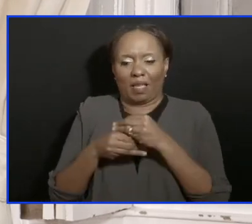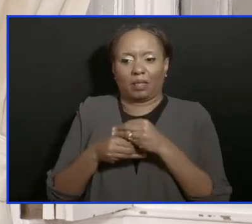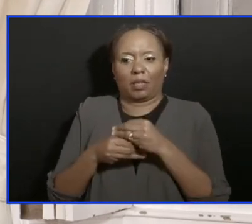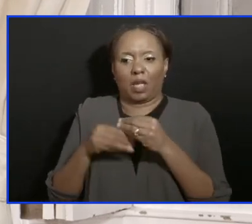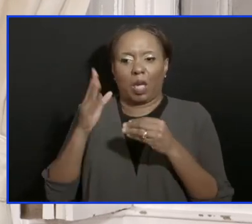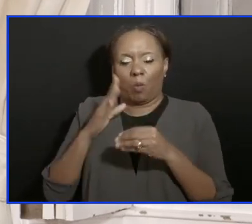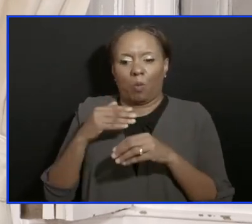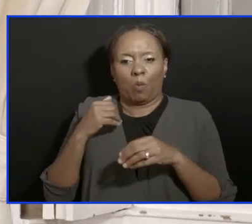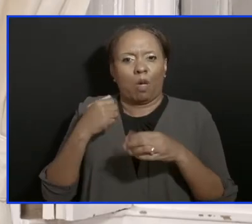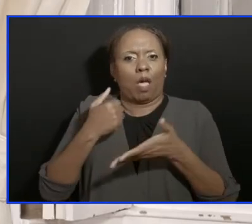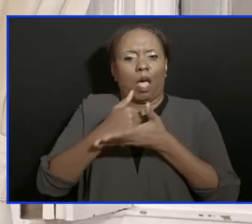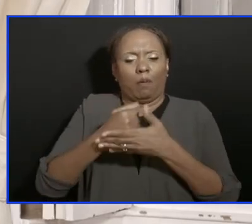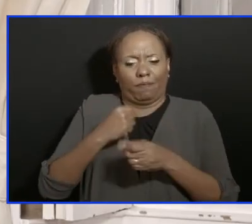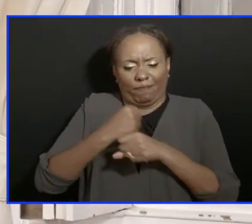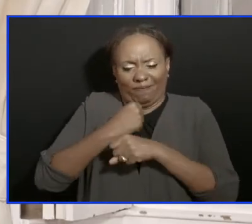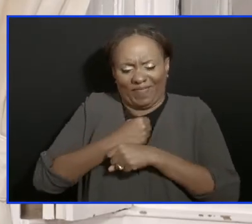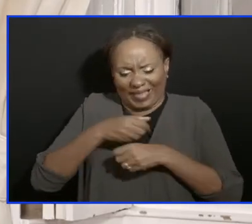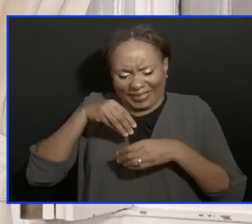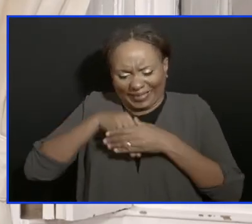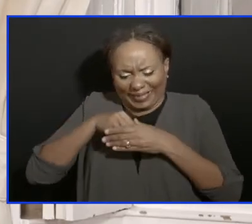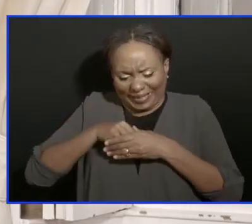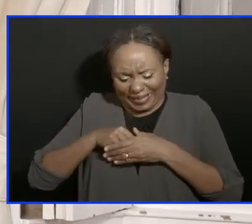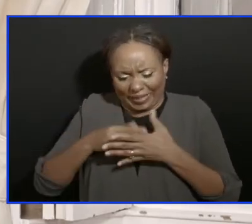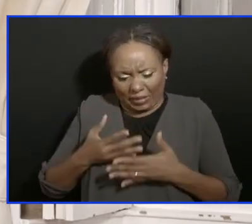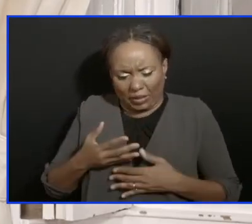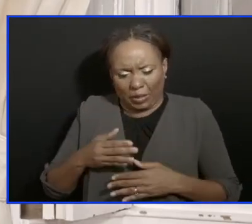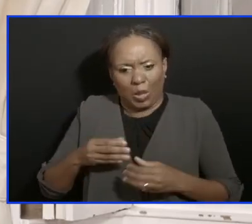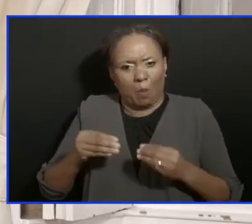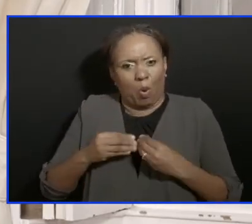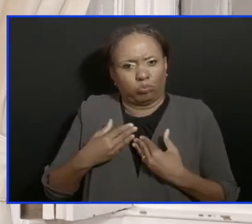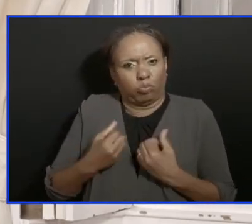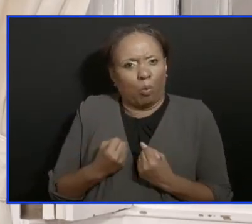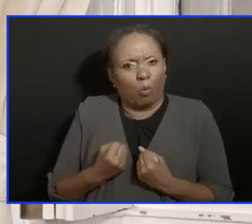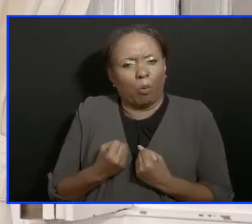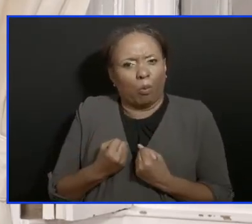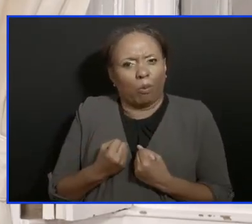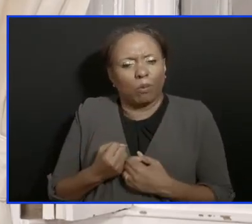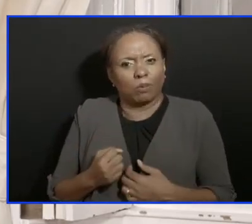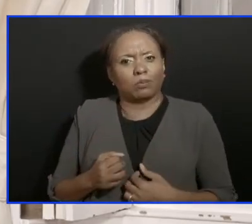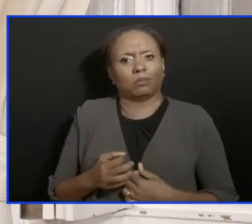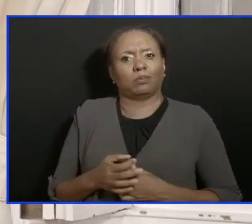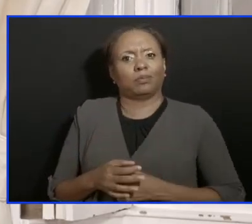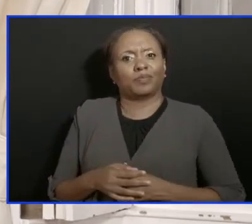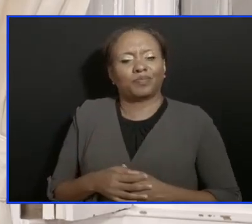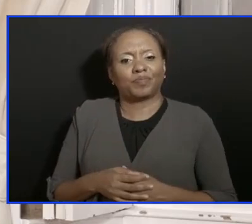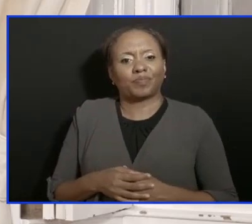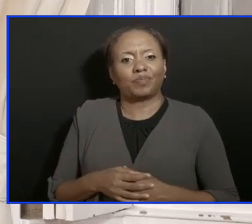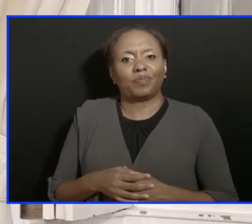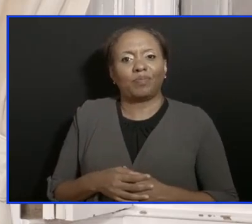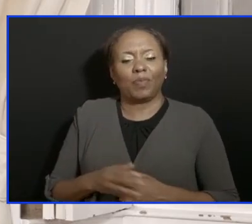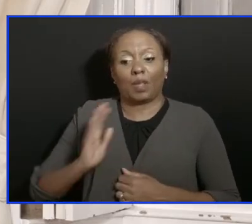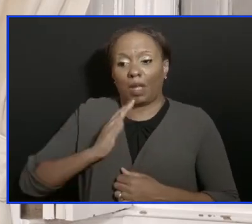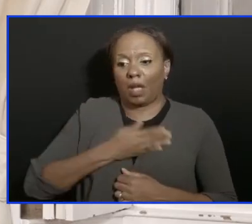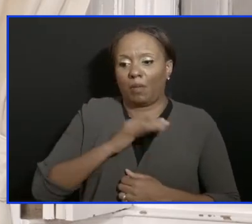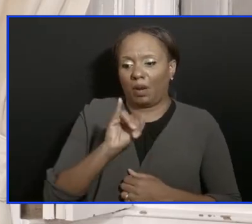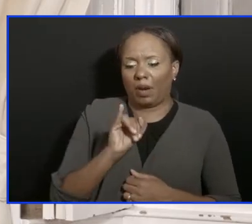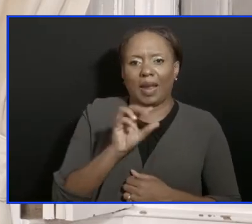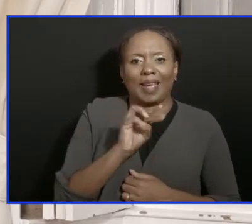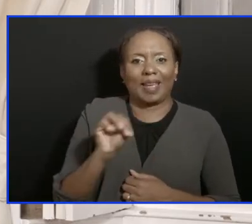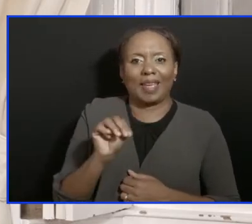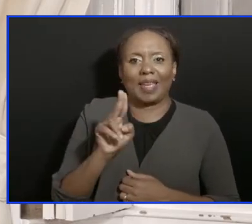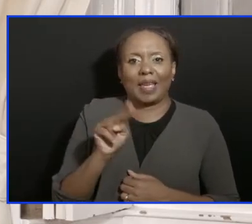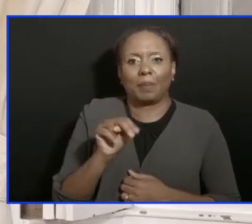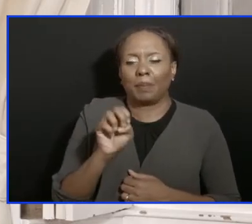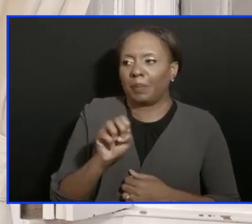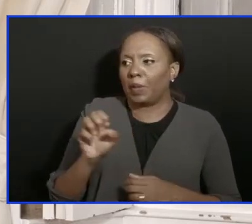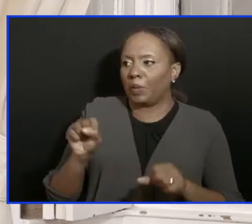Really, what we are looking for when we take a vaccine, the immune system, naturally, without a vaccine